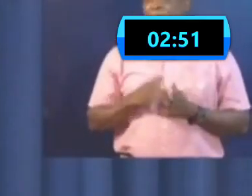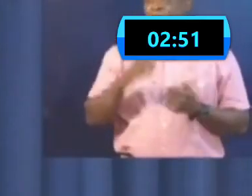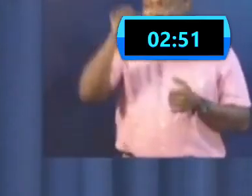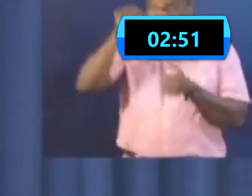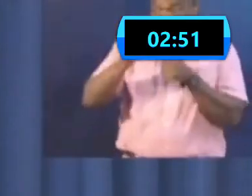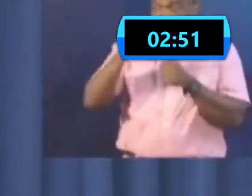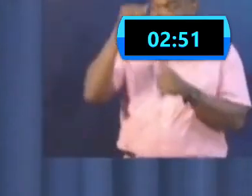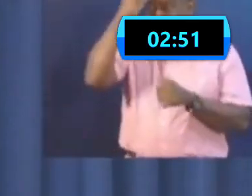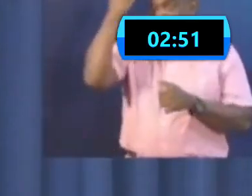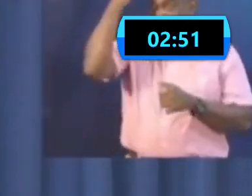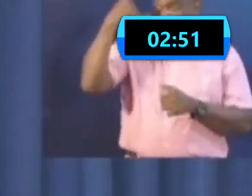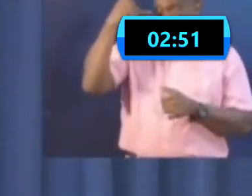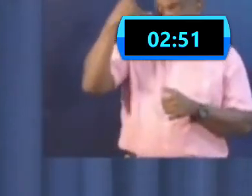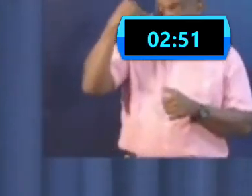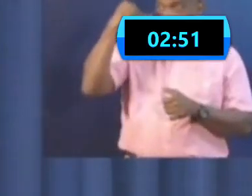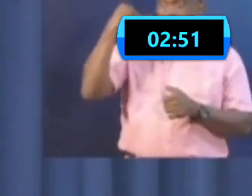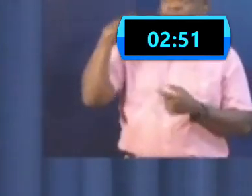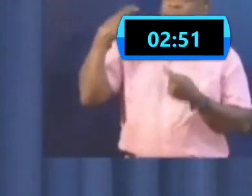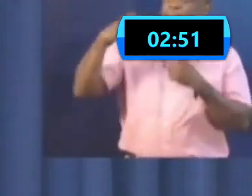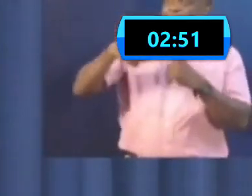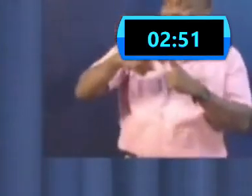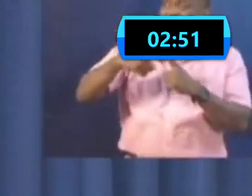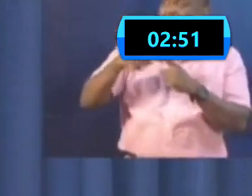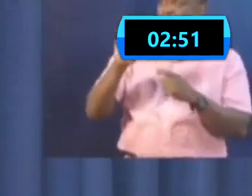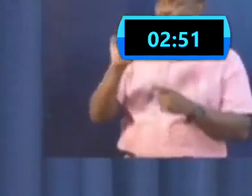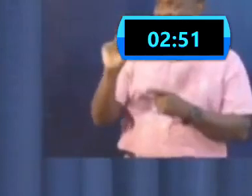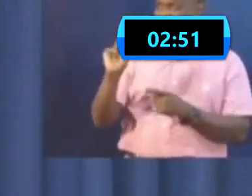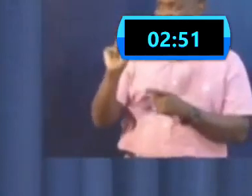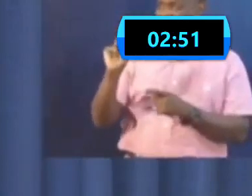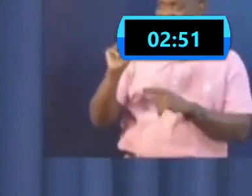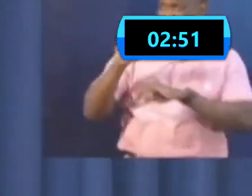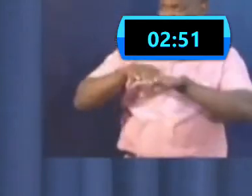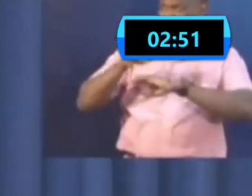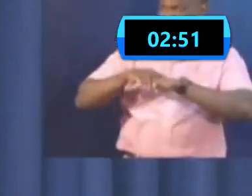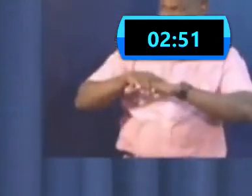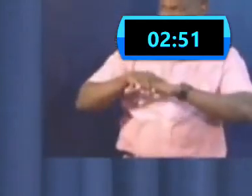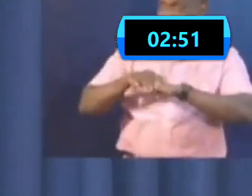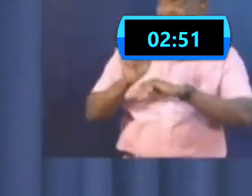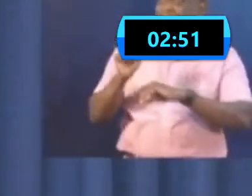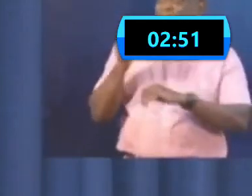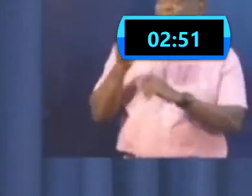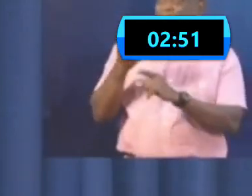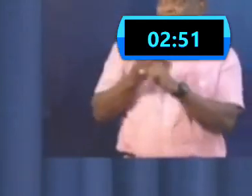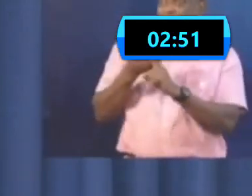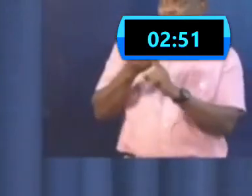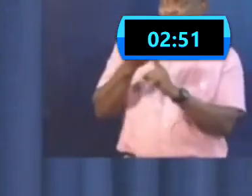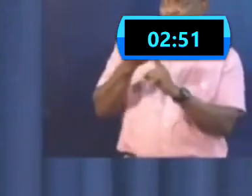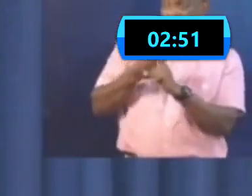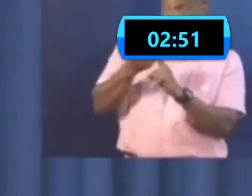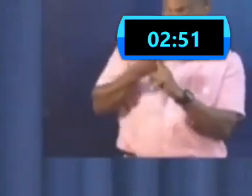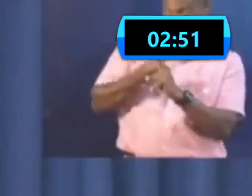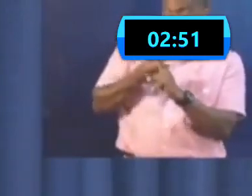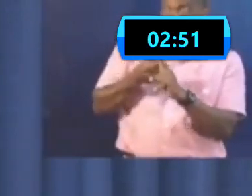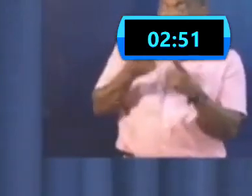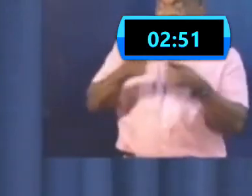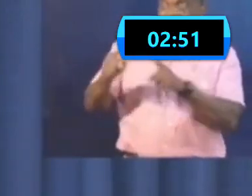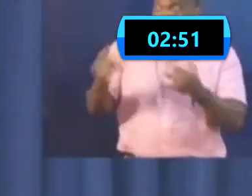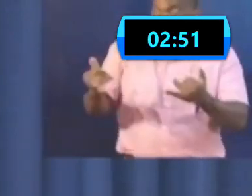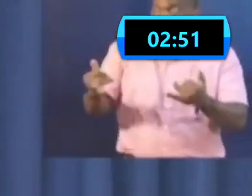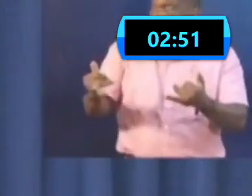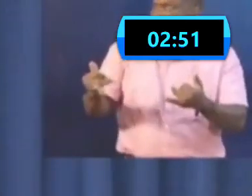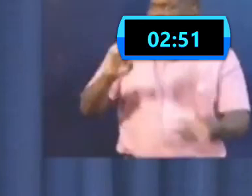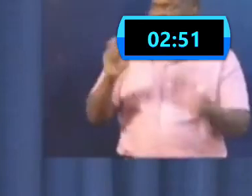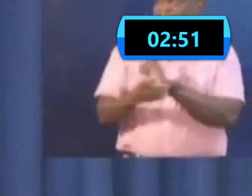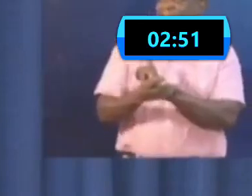and Spain and the UK in the first few months is not happening now because we understand a bit